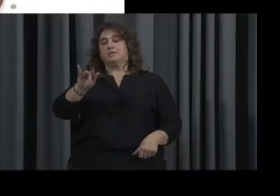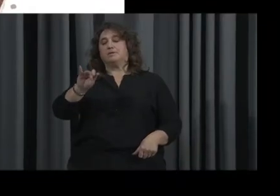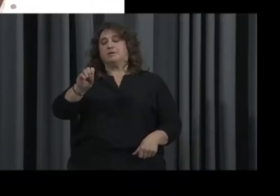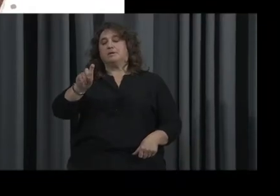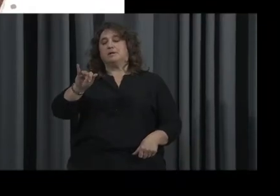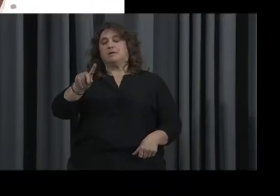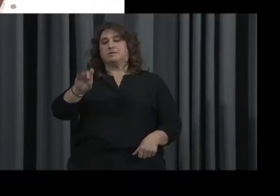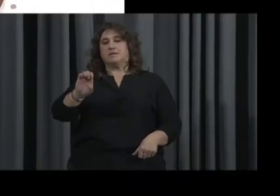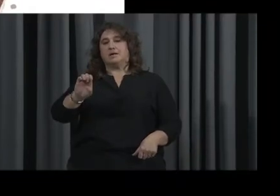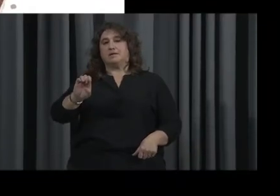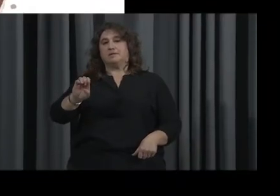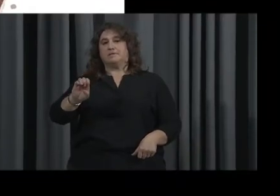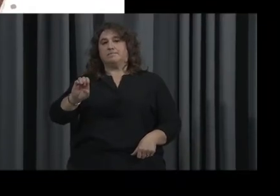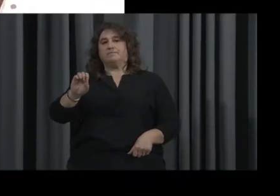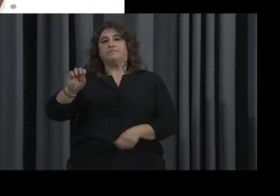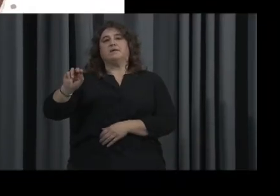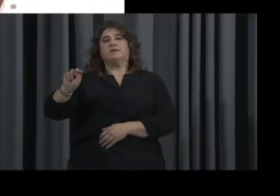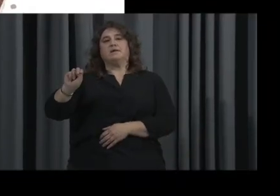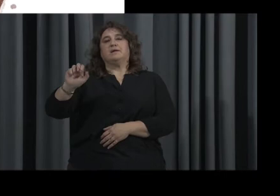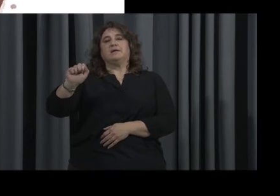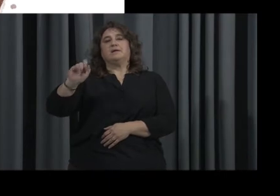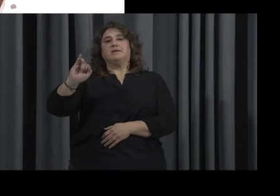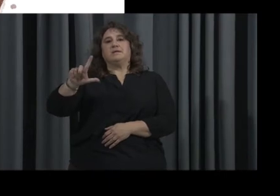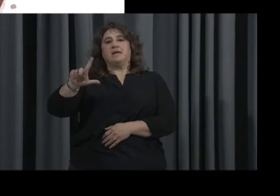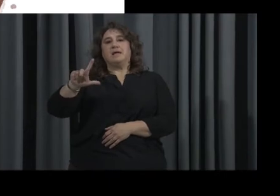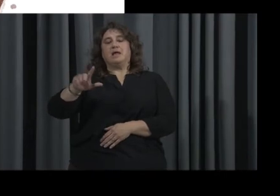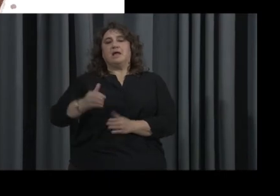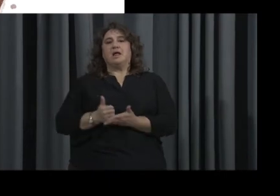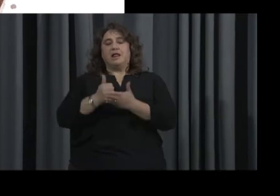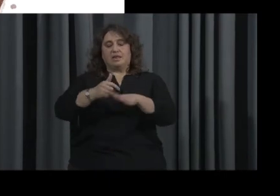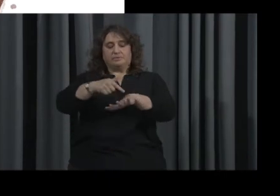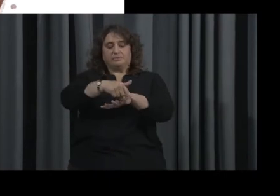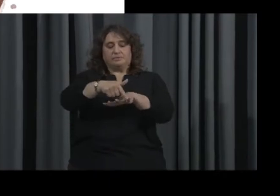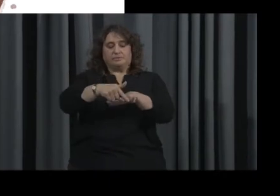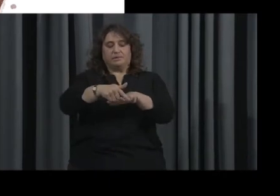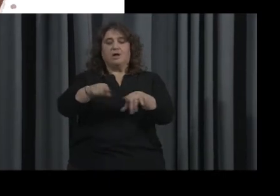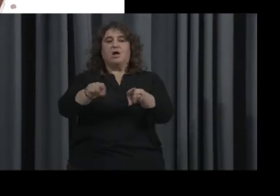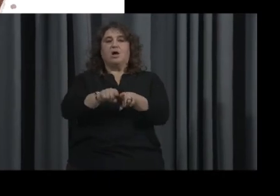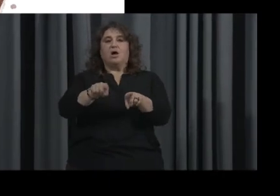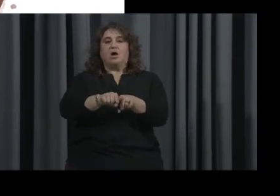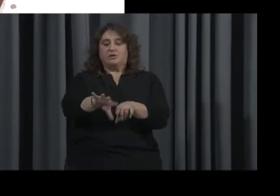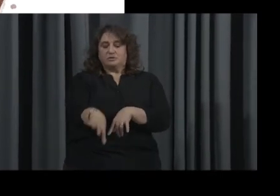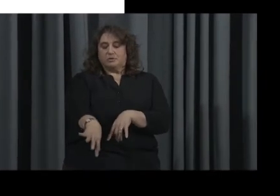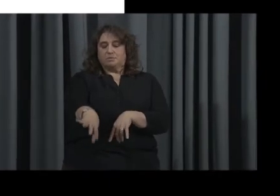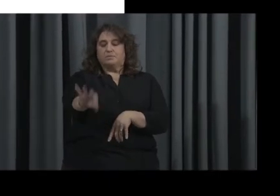Our nails serve to protect our fingertips and help us to pick up things as well.